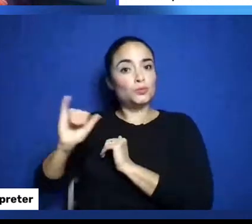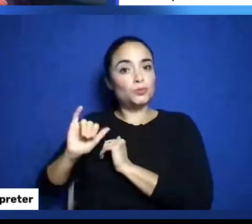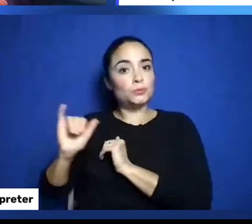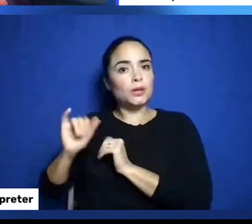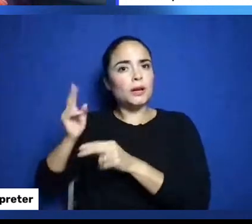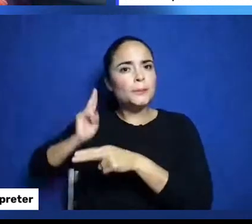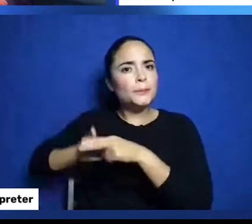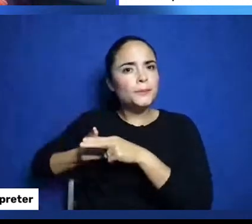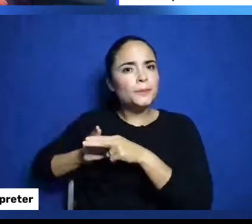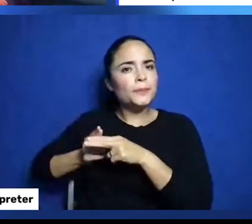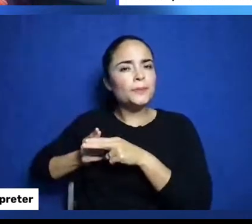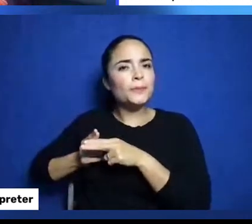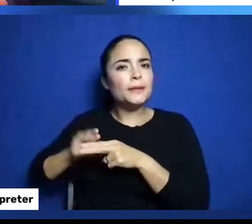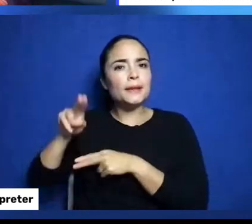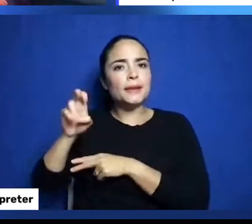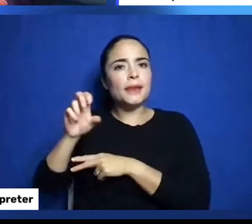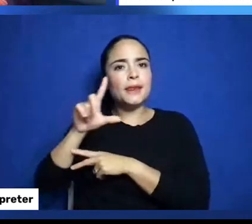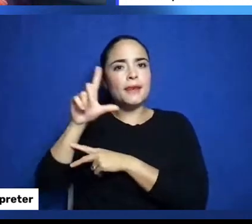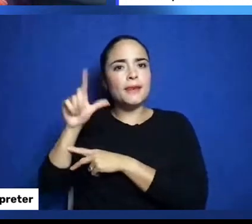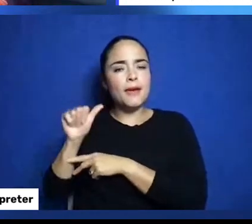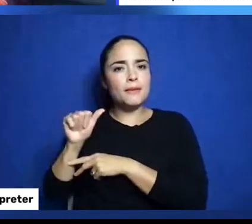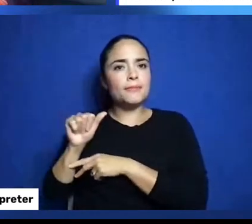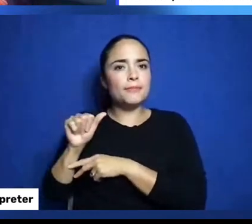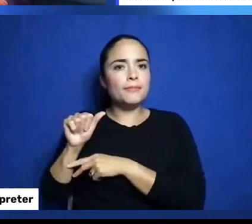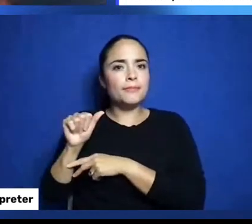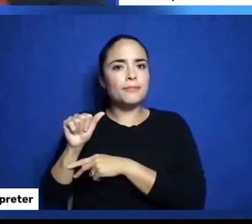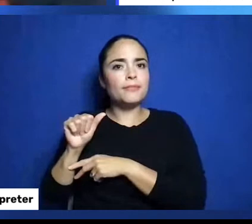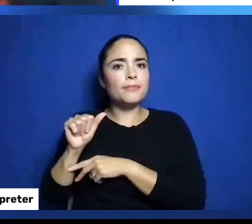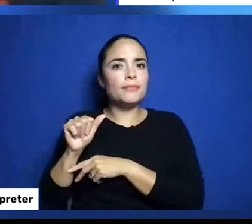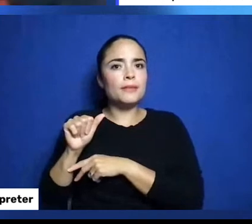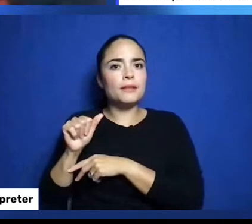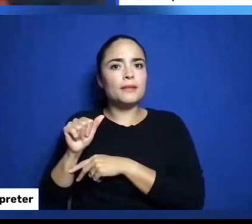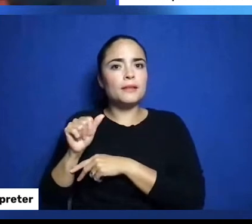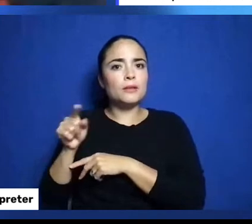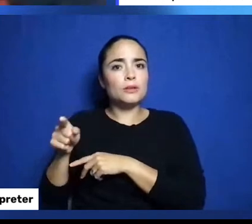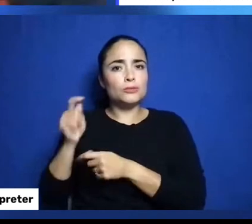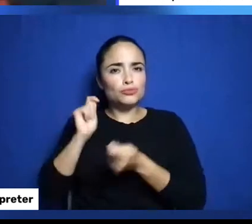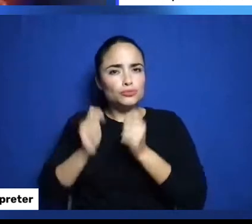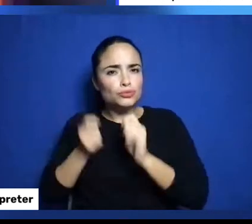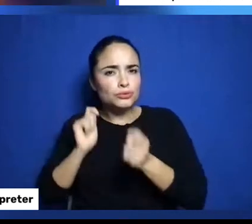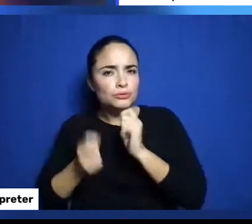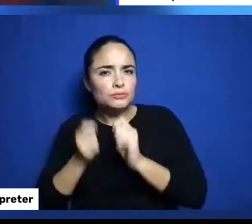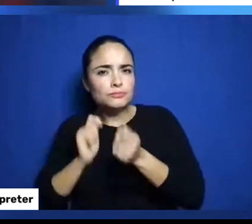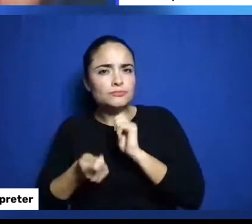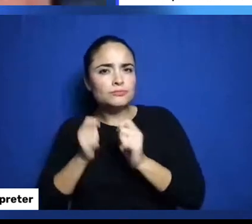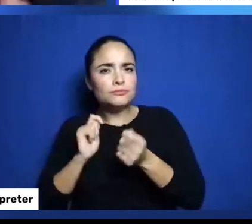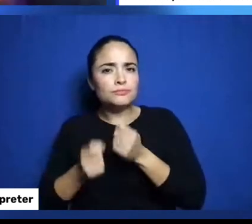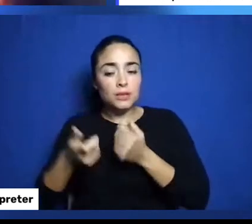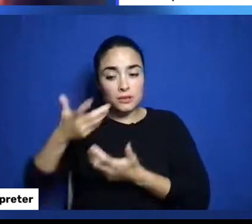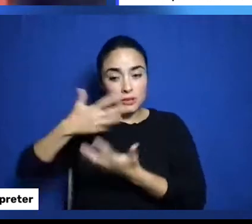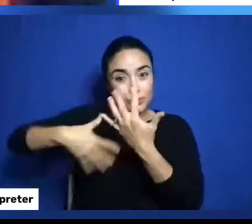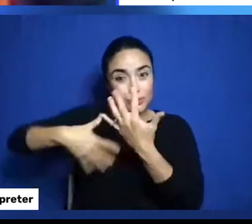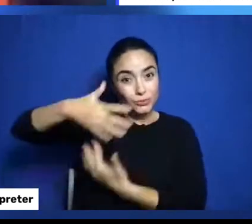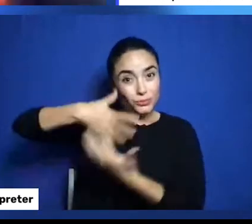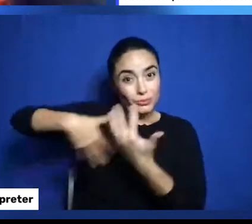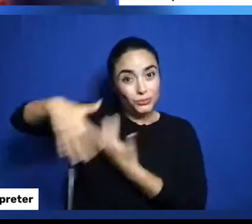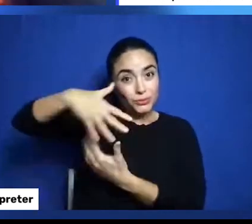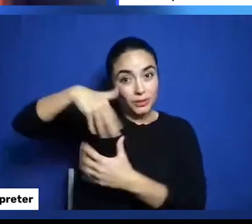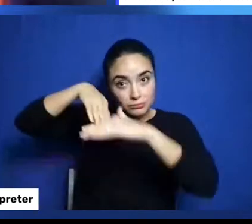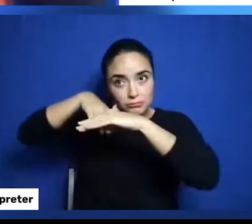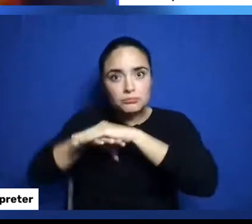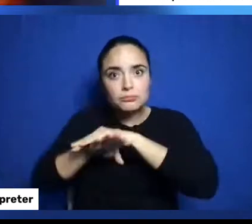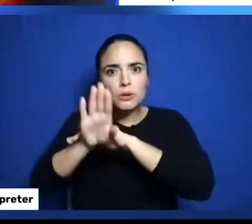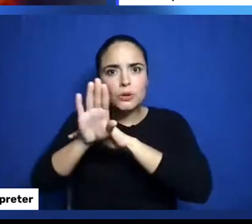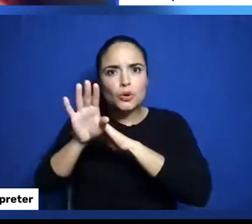air coming into the teepee. And what if you get too much air coming in? That's a great question. So yes.